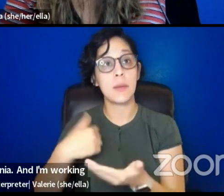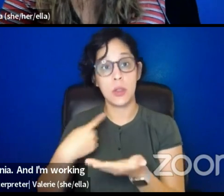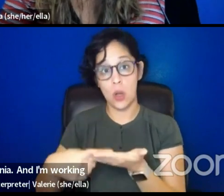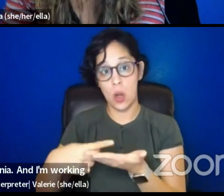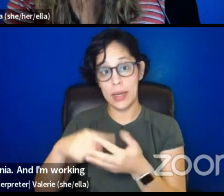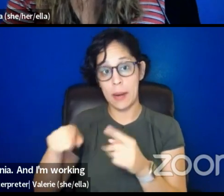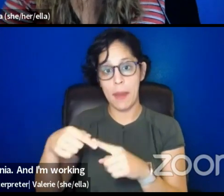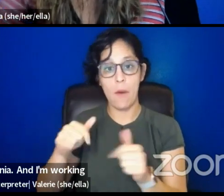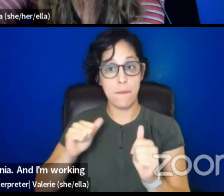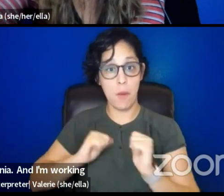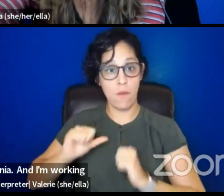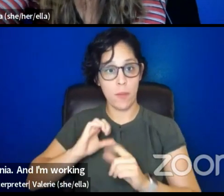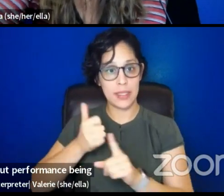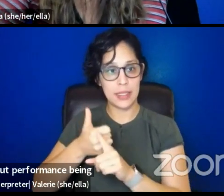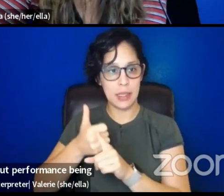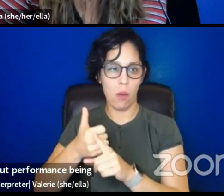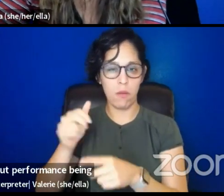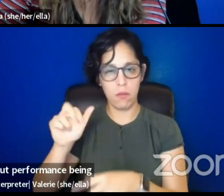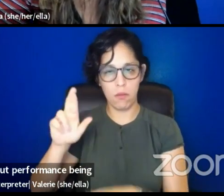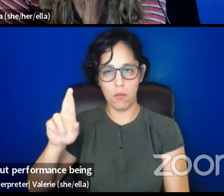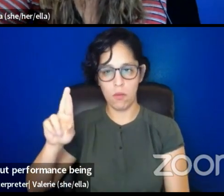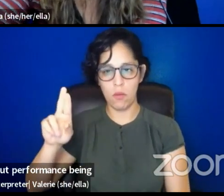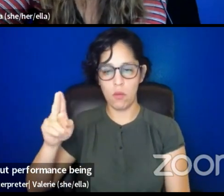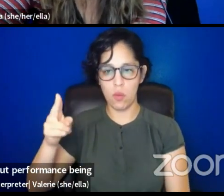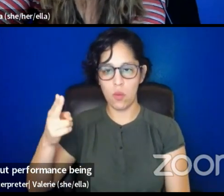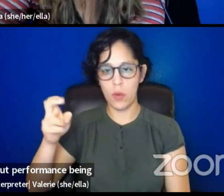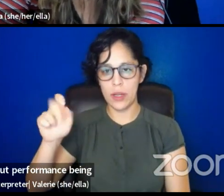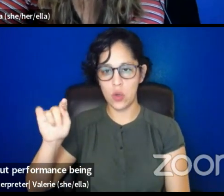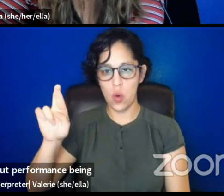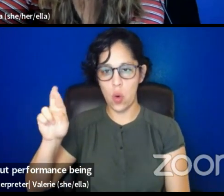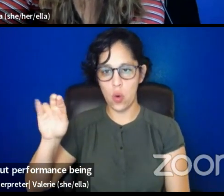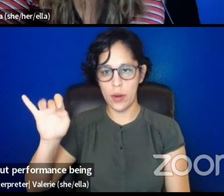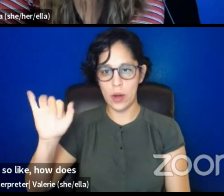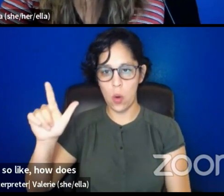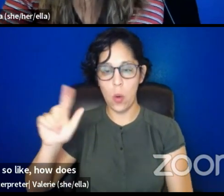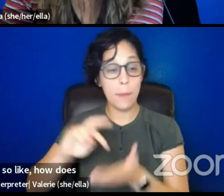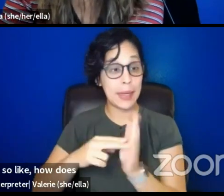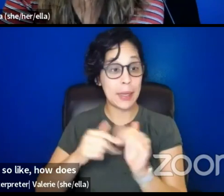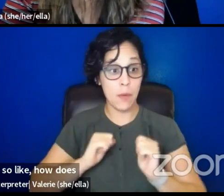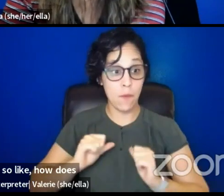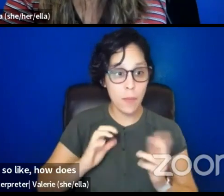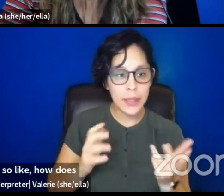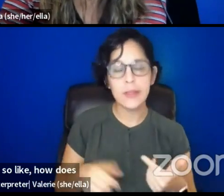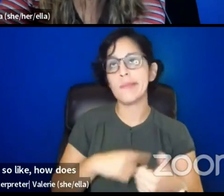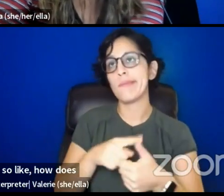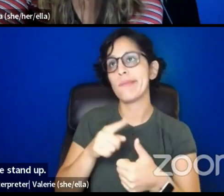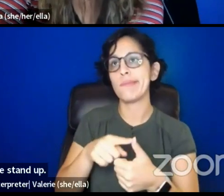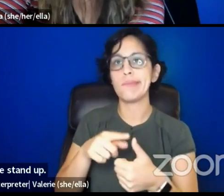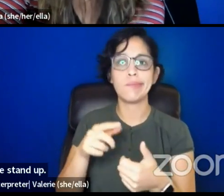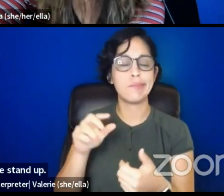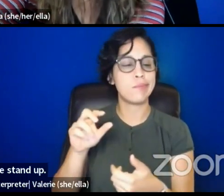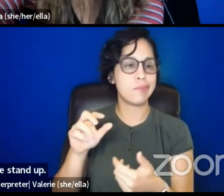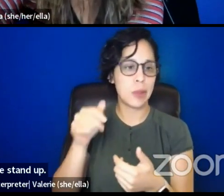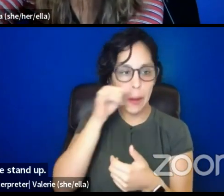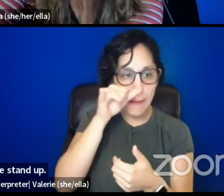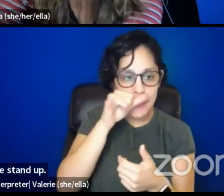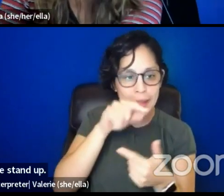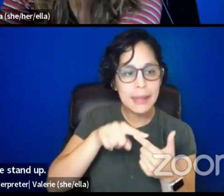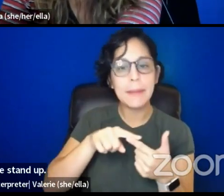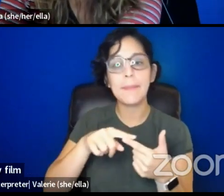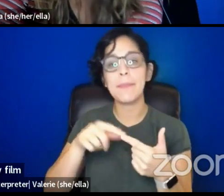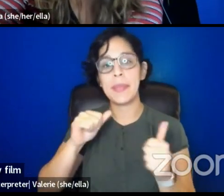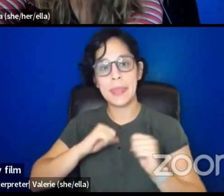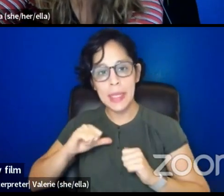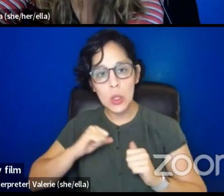rhetorical, so, like, how does performance, saying, like, stand-up comedy, theater, Broadway, film,